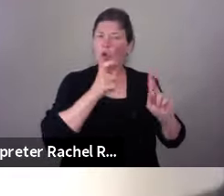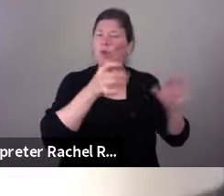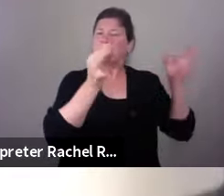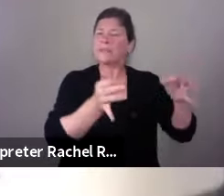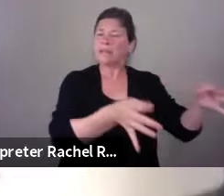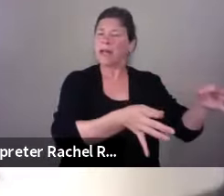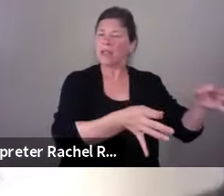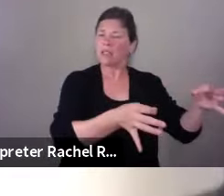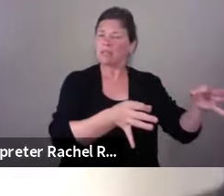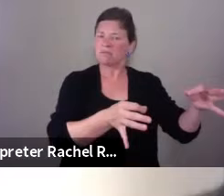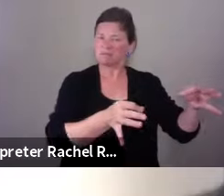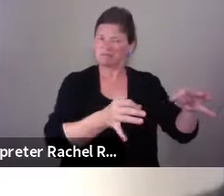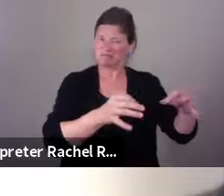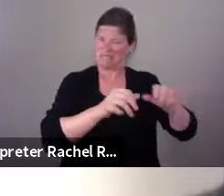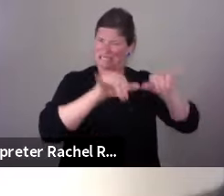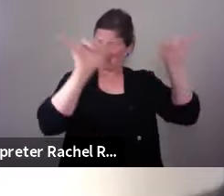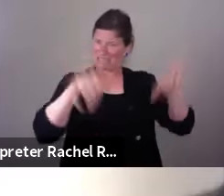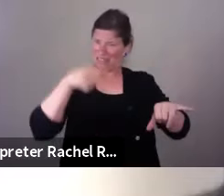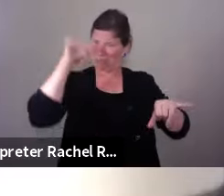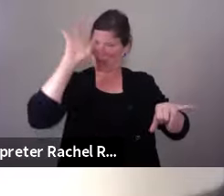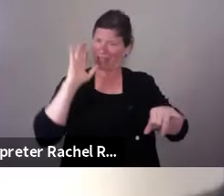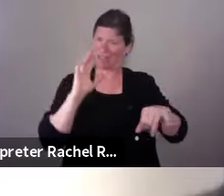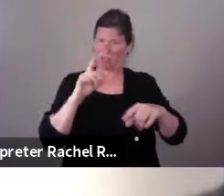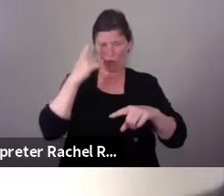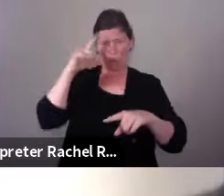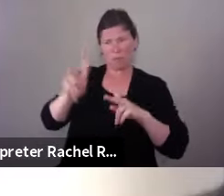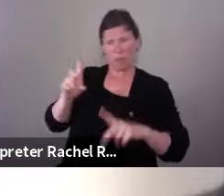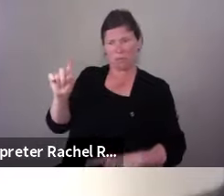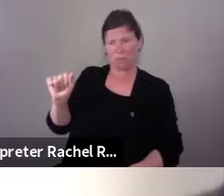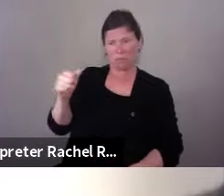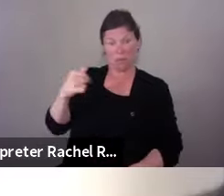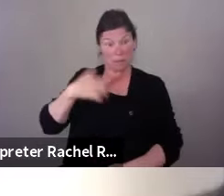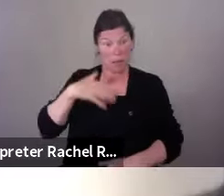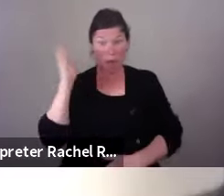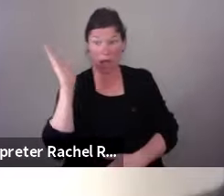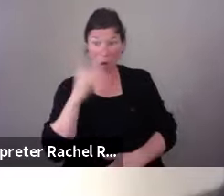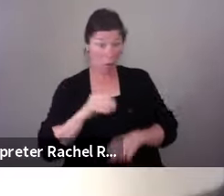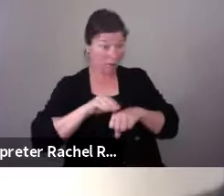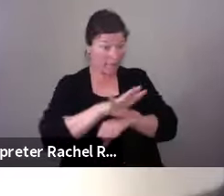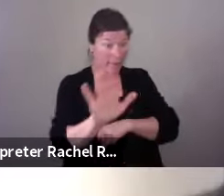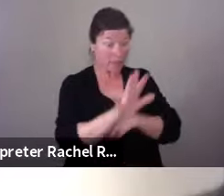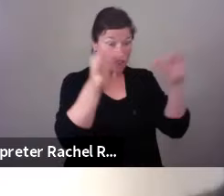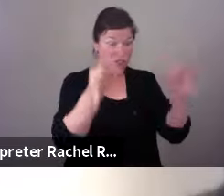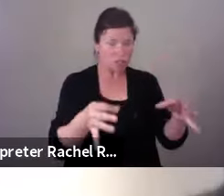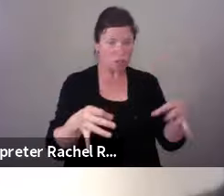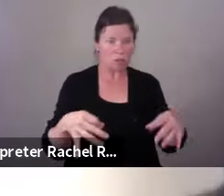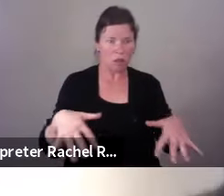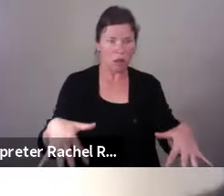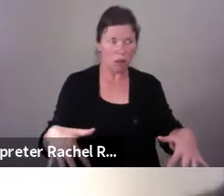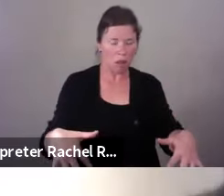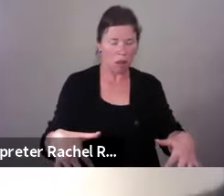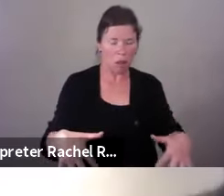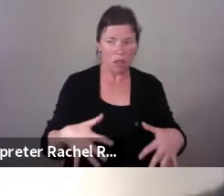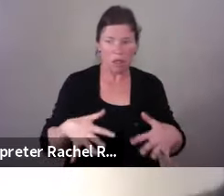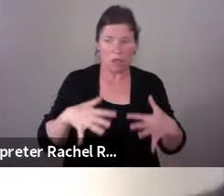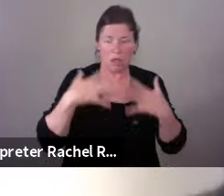my life based on their decisions, I'd never done that. And so I kind of was